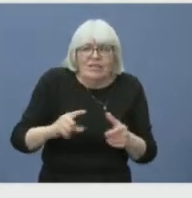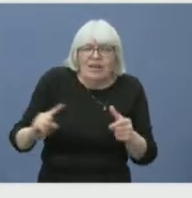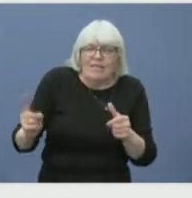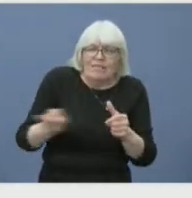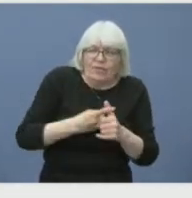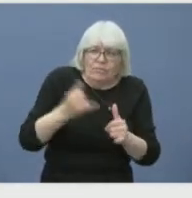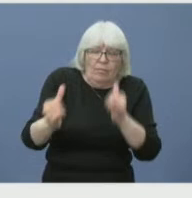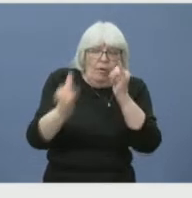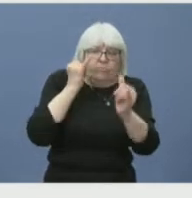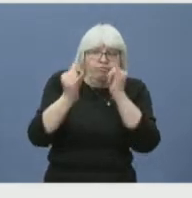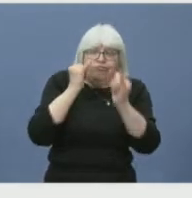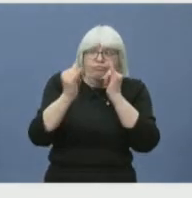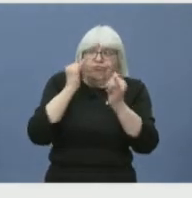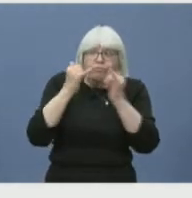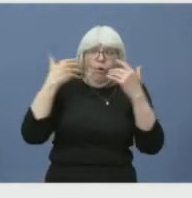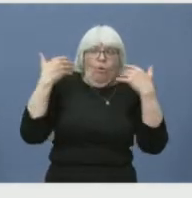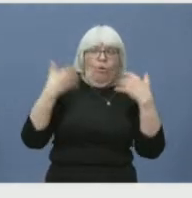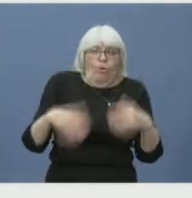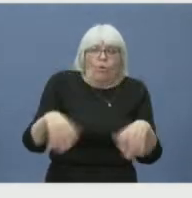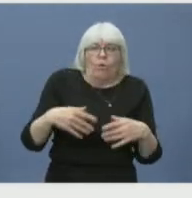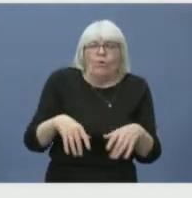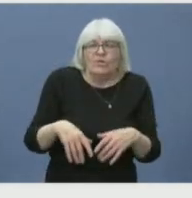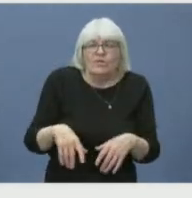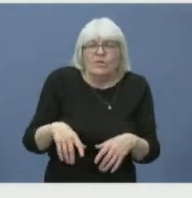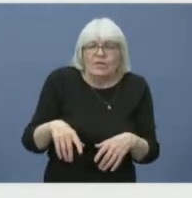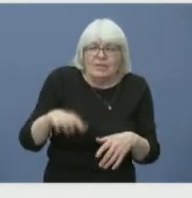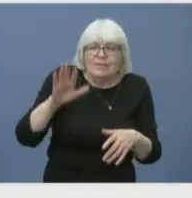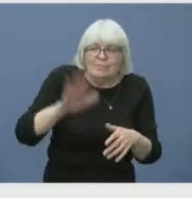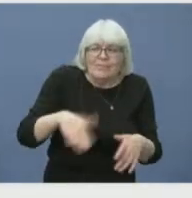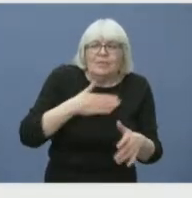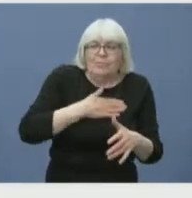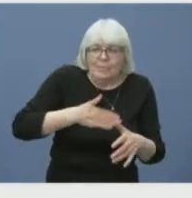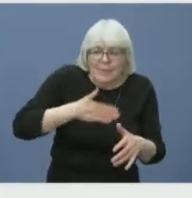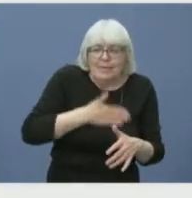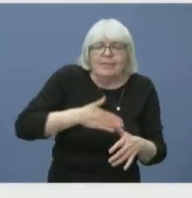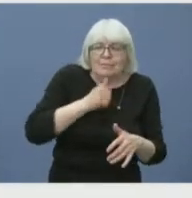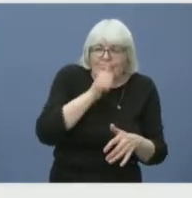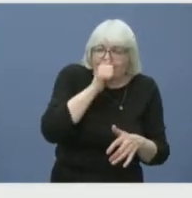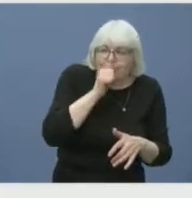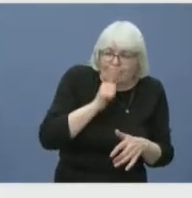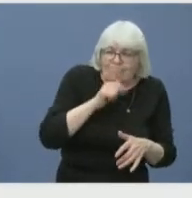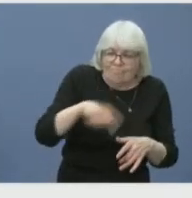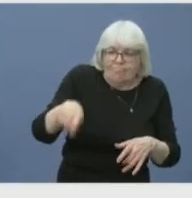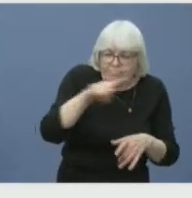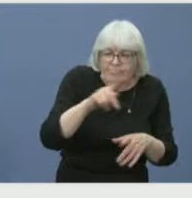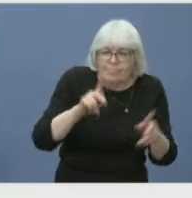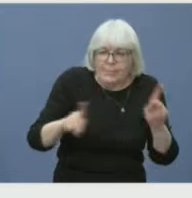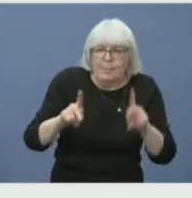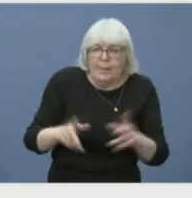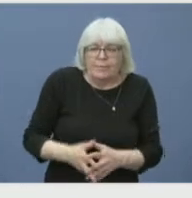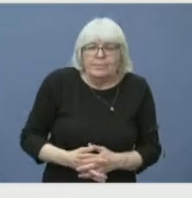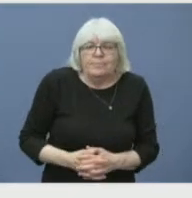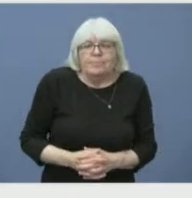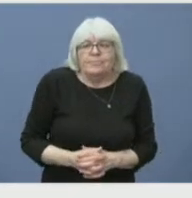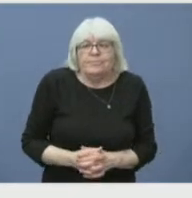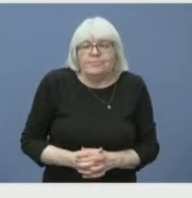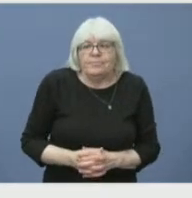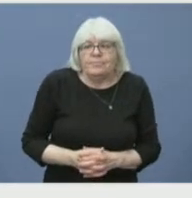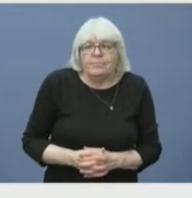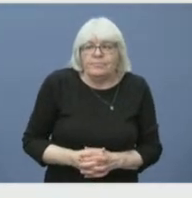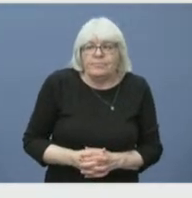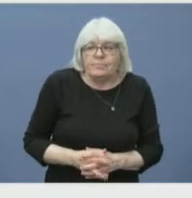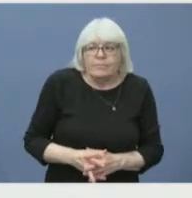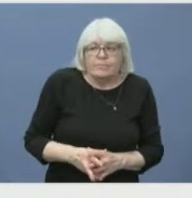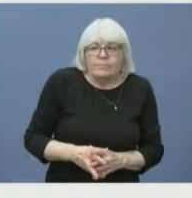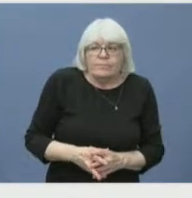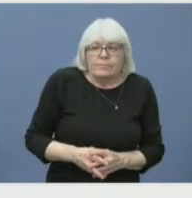And we just ask for the residents' patience as we go through this. Ward and Nickerson, did you want to add anything to